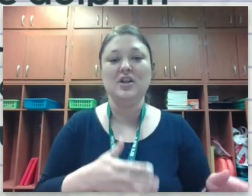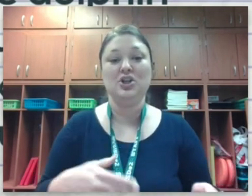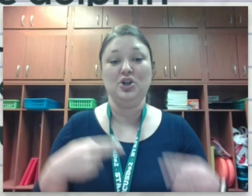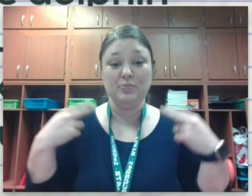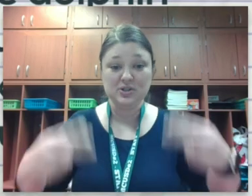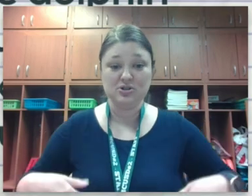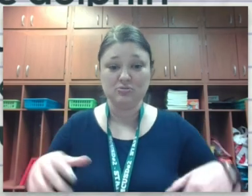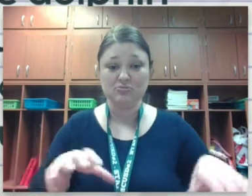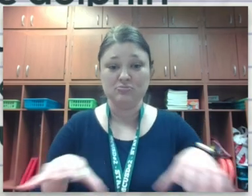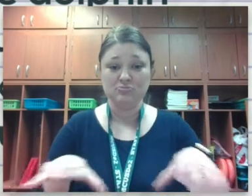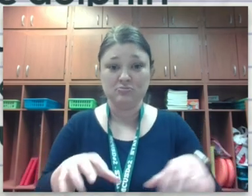same way that humans do?